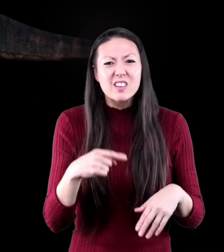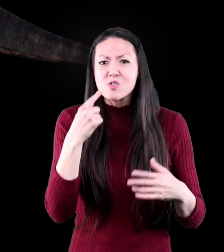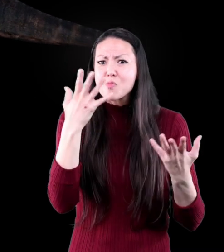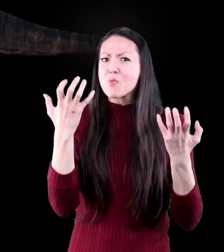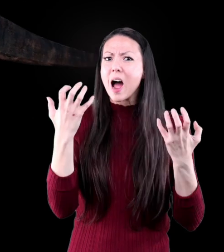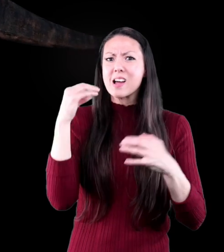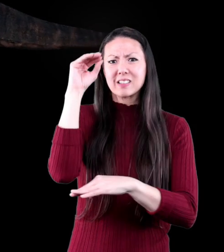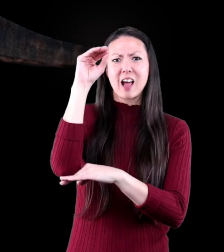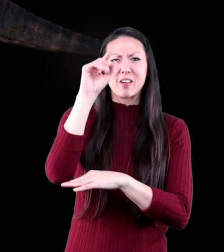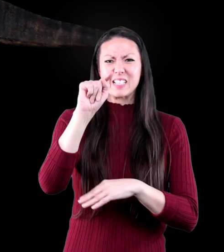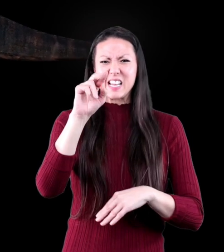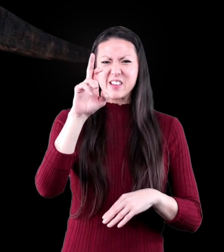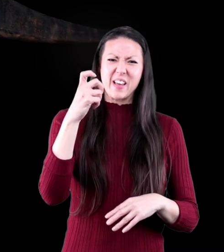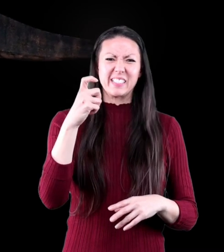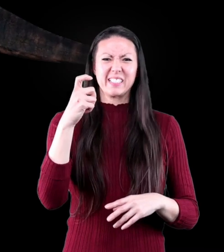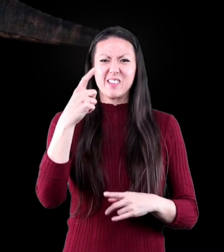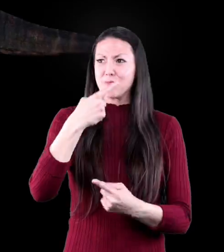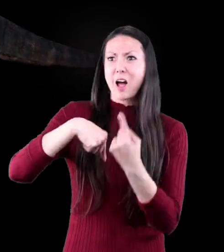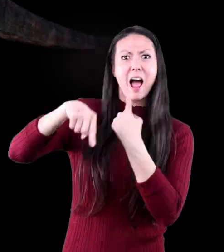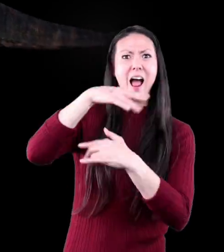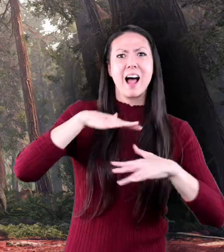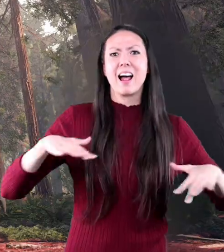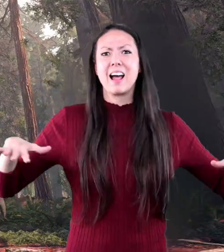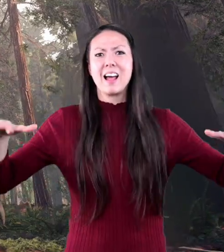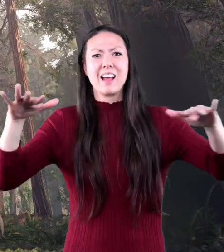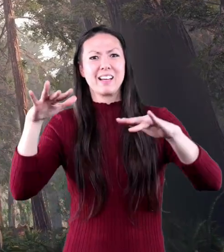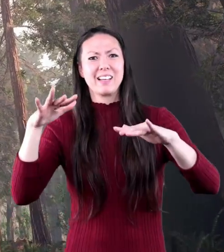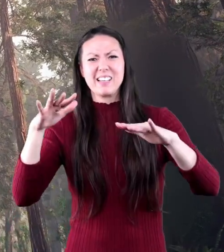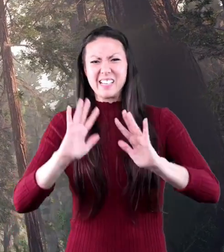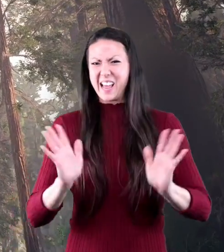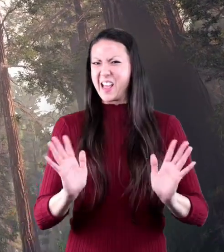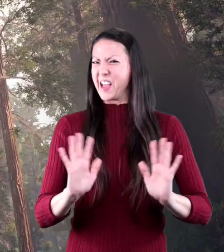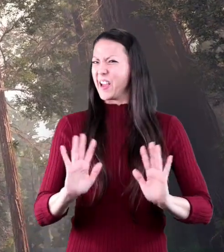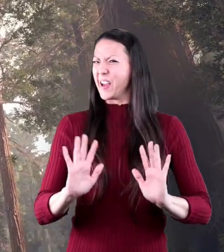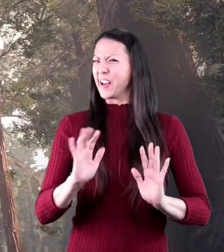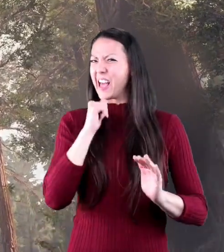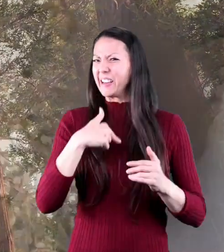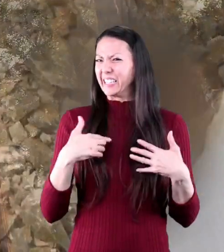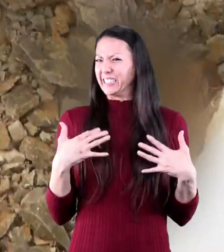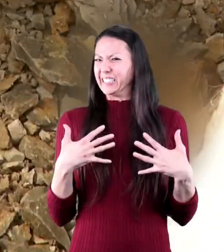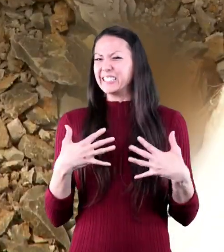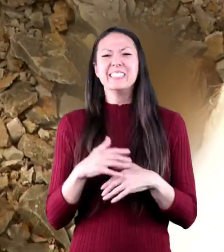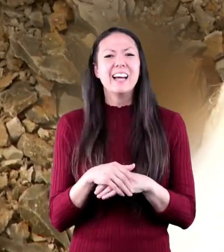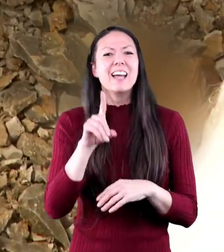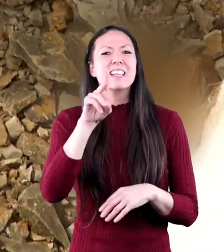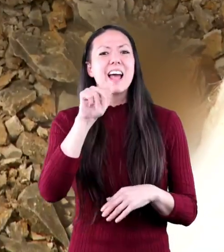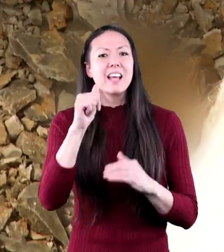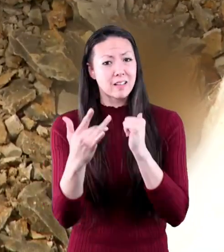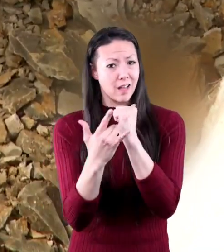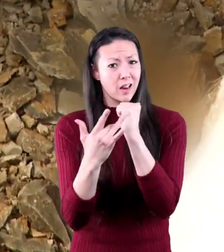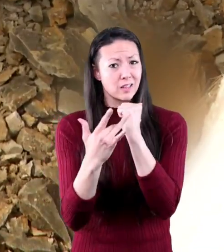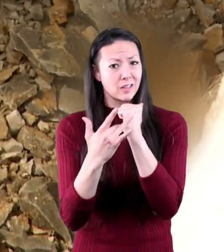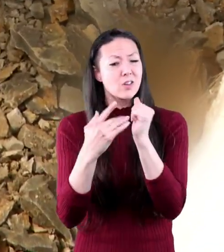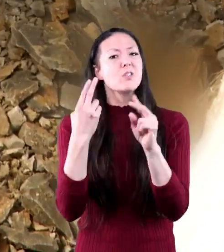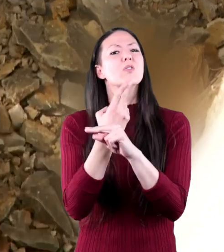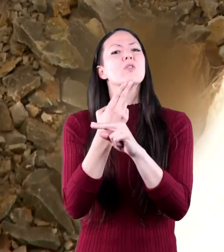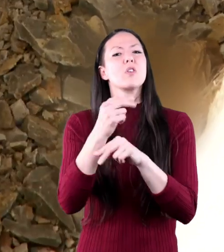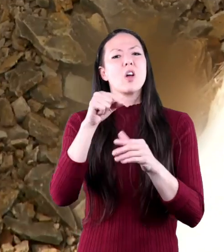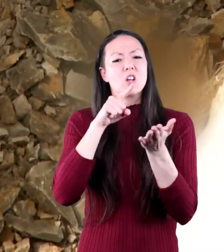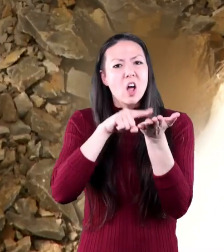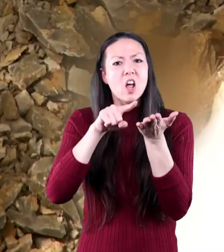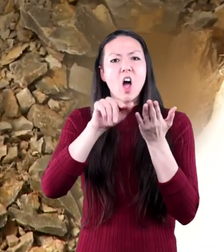After all, who wants a Tyrannosaurus Rex running amok through their neighborhood? Not me. DNA technology is used in